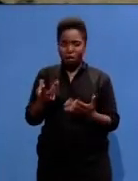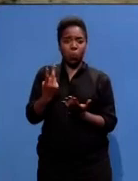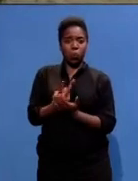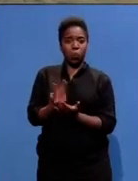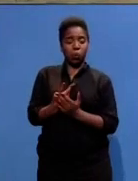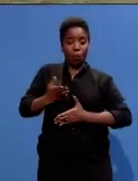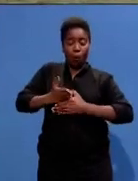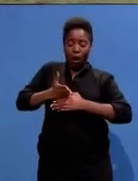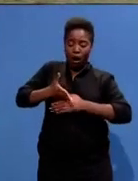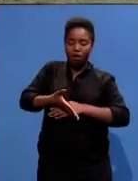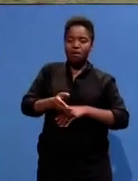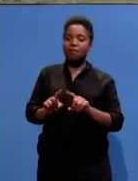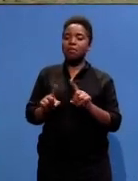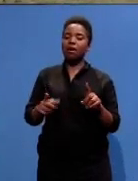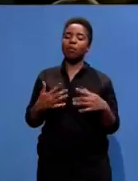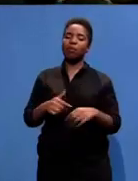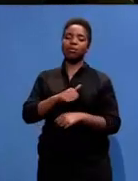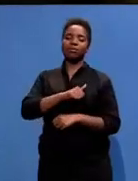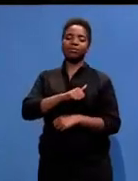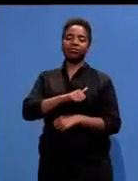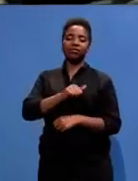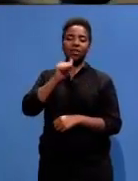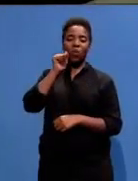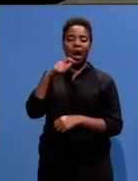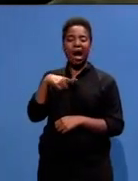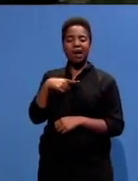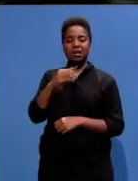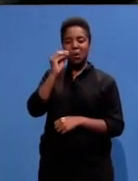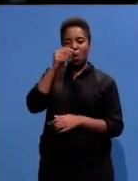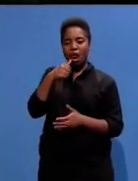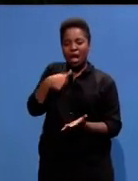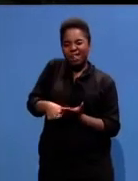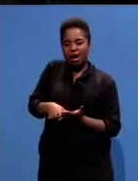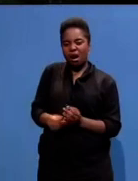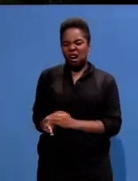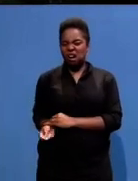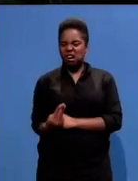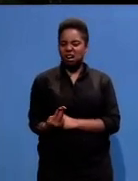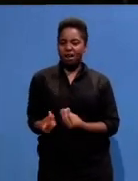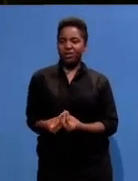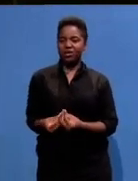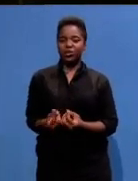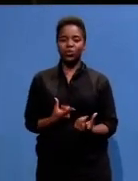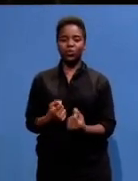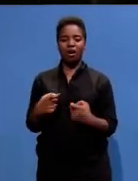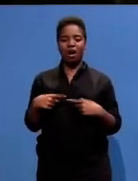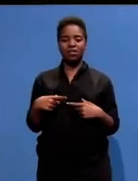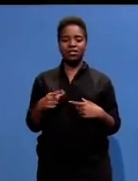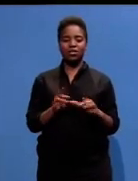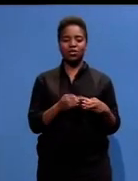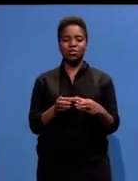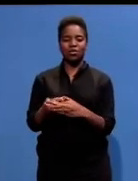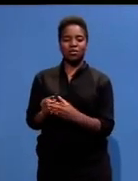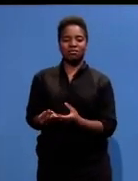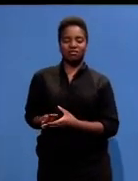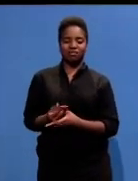was an advantage. When we had smuggled news, that was the time to go from group to group to tell them. The shared knowledge